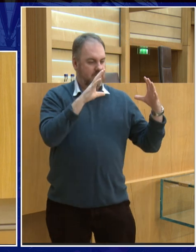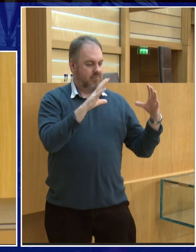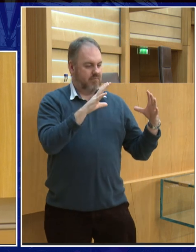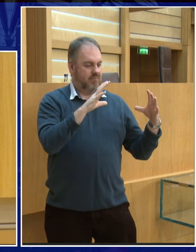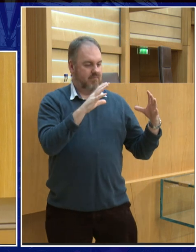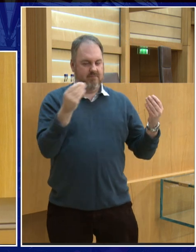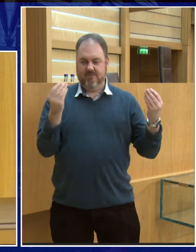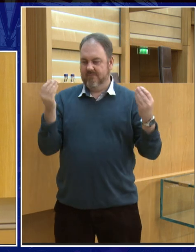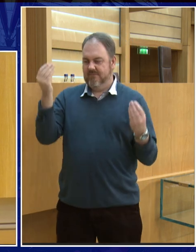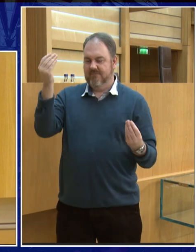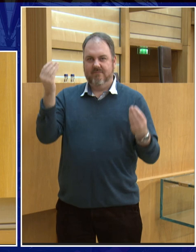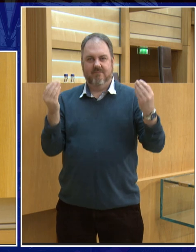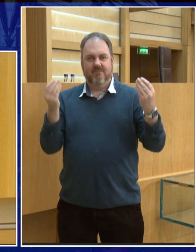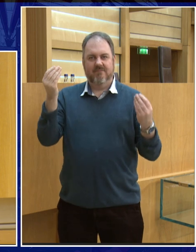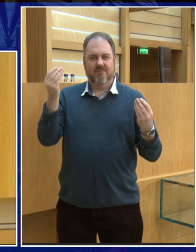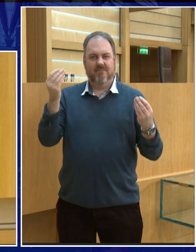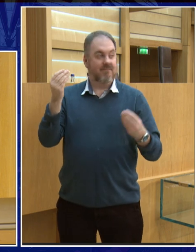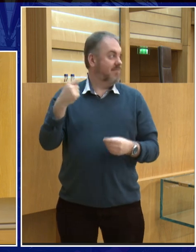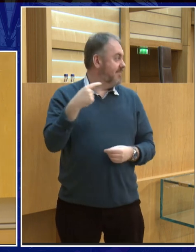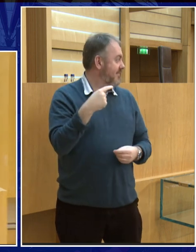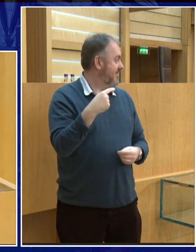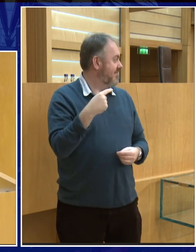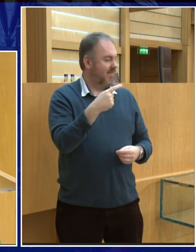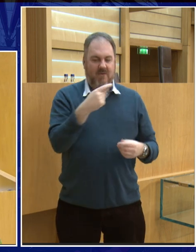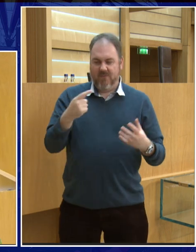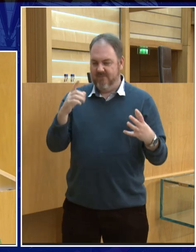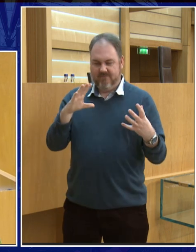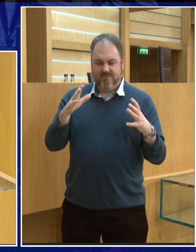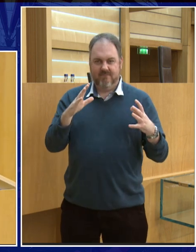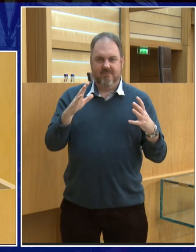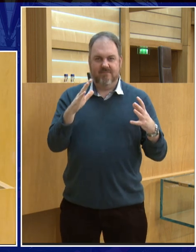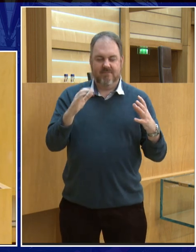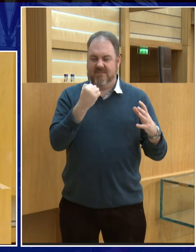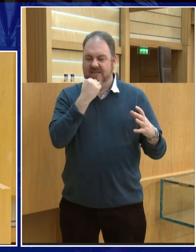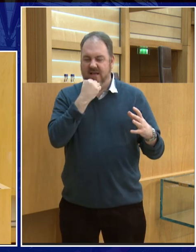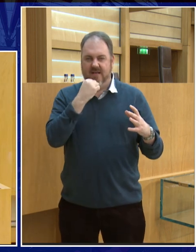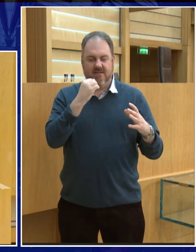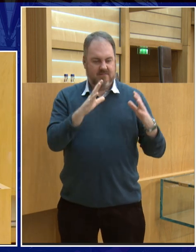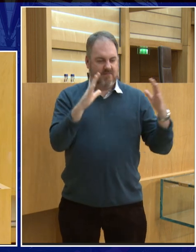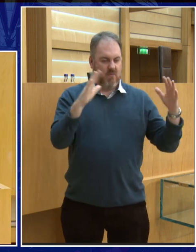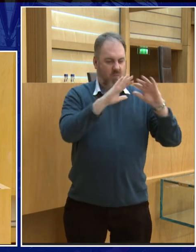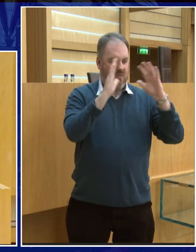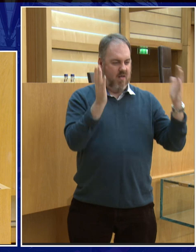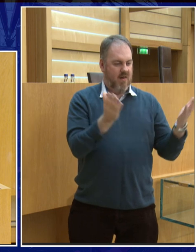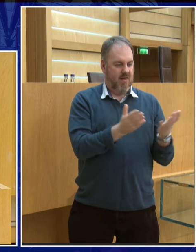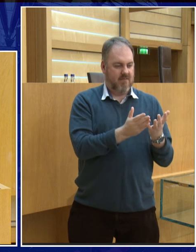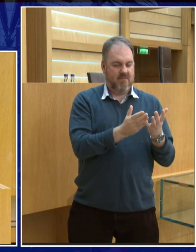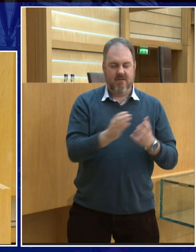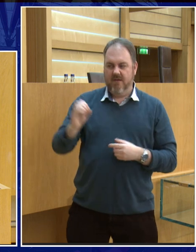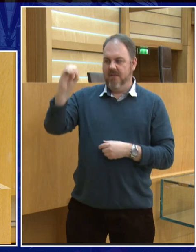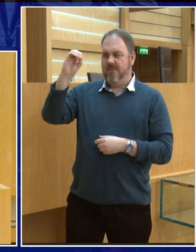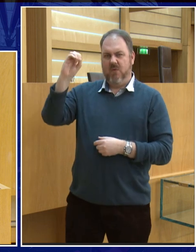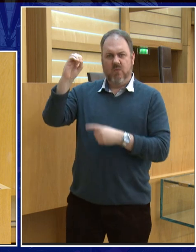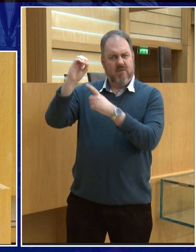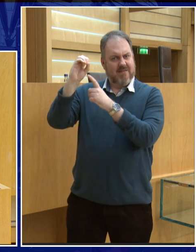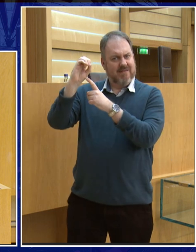Now, let me put this piece of paper down. Now, that doesn't look very big. Oh, thank you. I'll need that back in a minute. my crib sheet. Now, it doesn't look very big. But our moon is